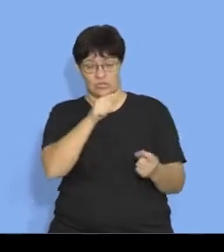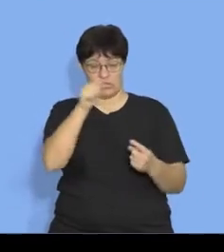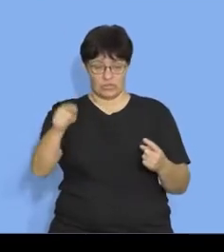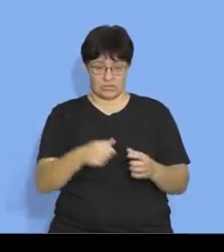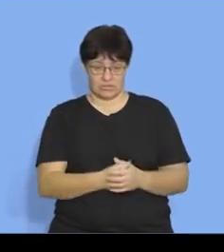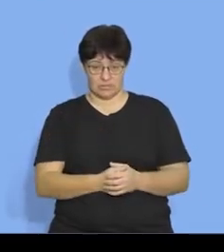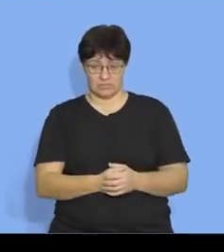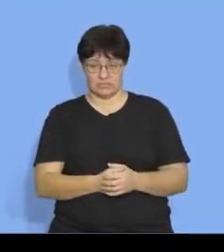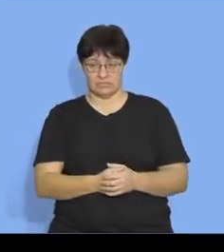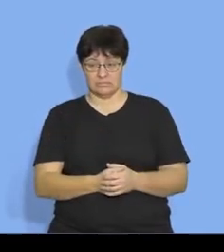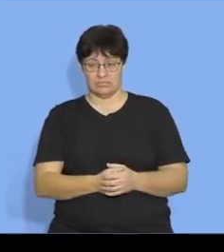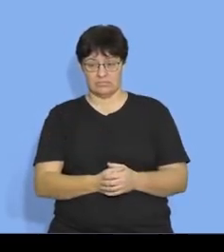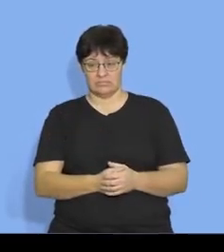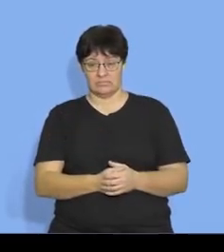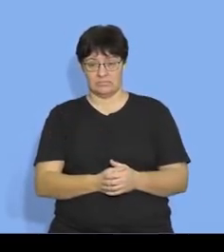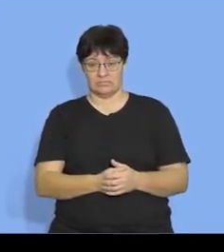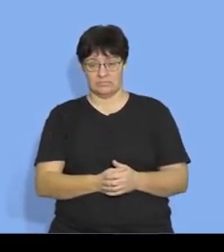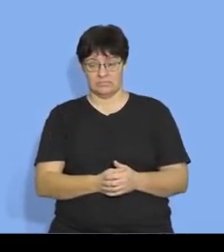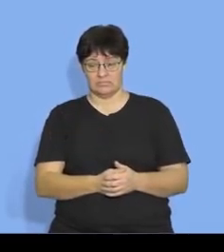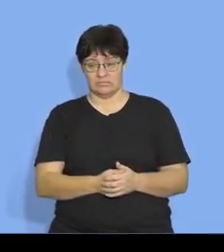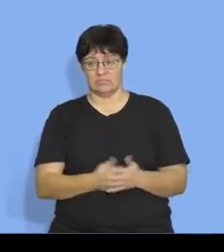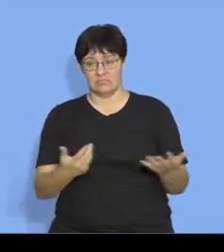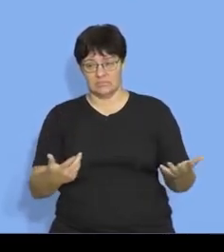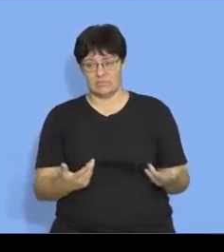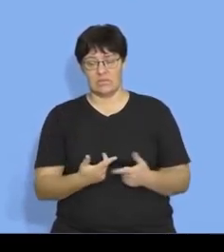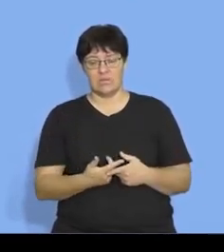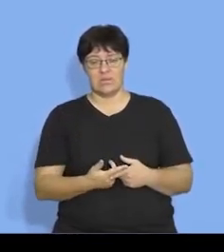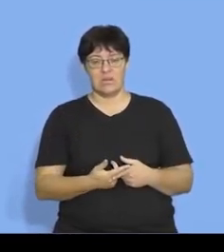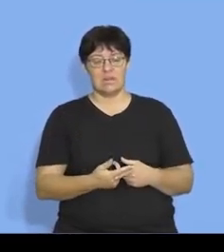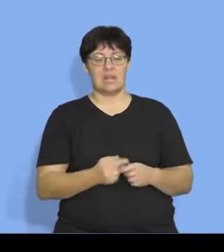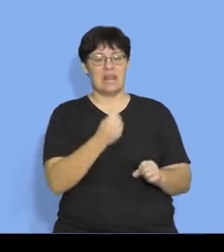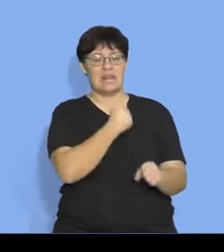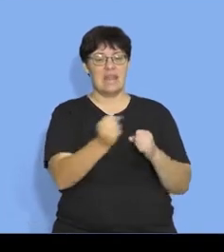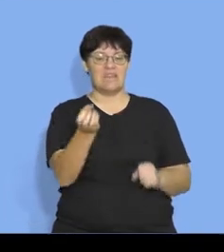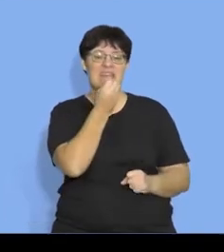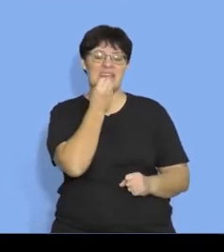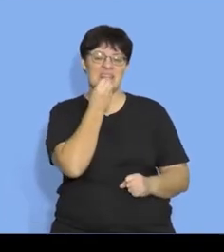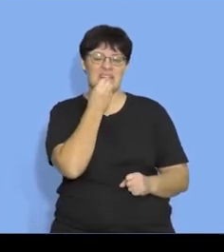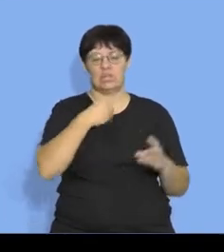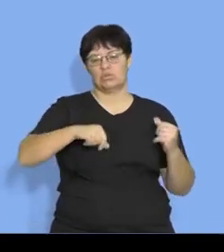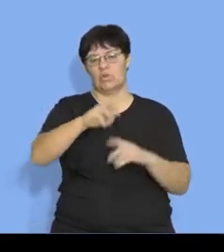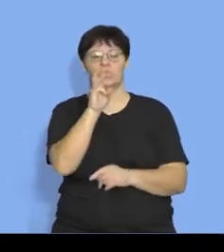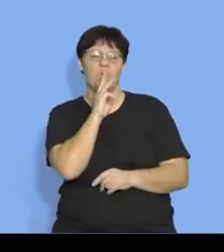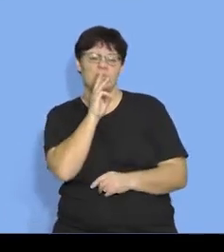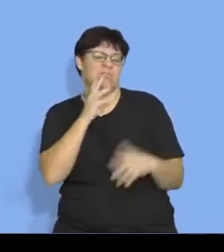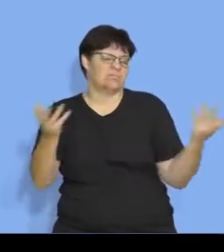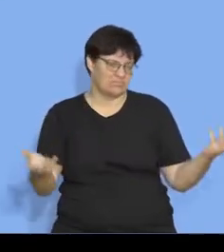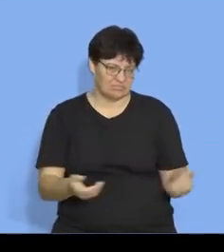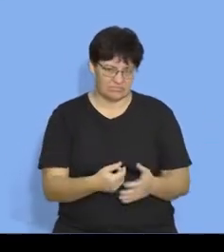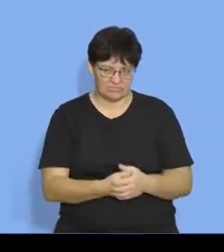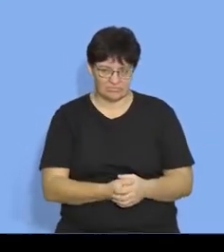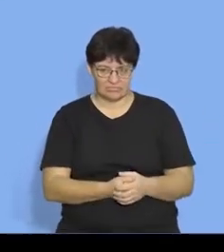it goes okay and you can remember it as we never eat salt water i don't know whatever